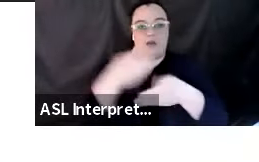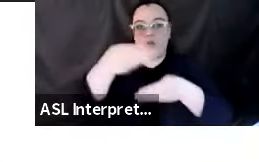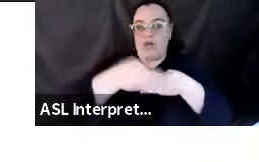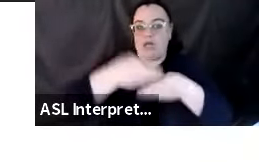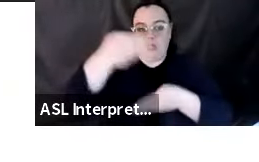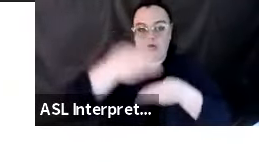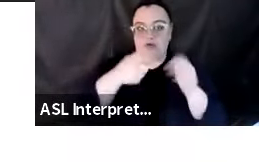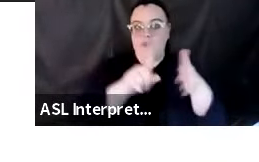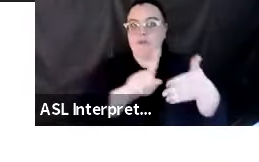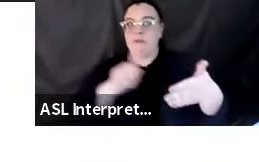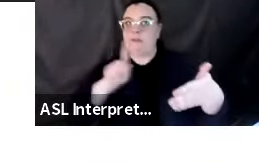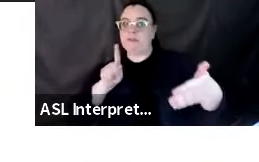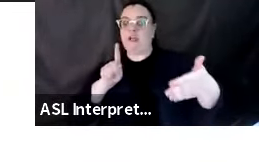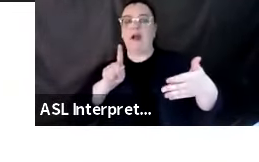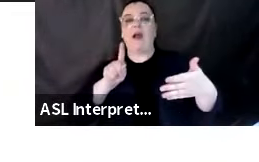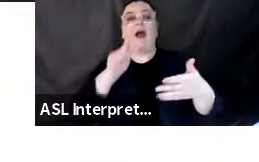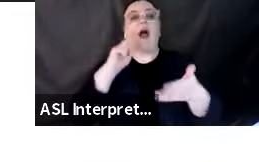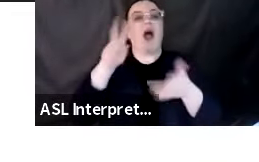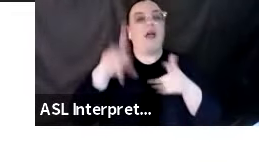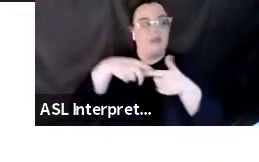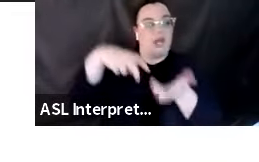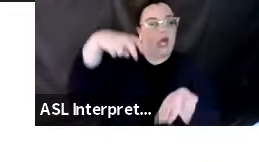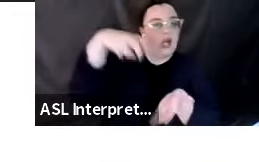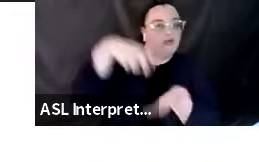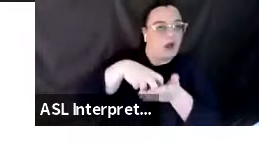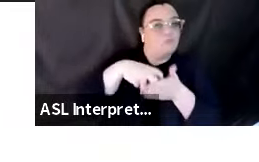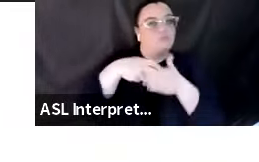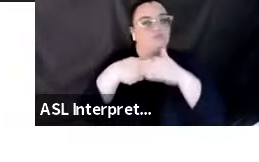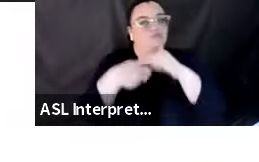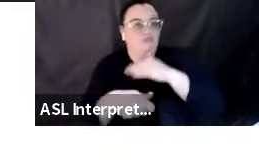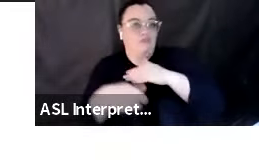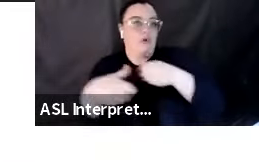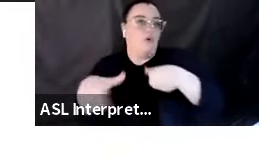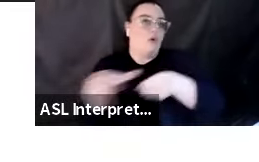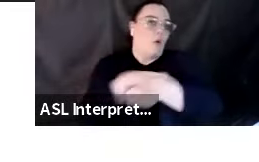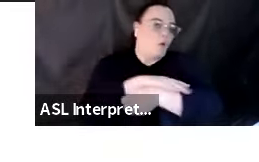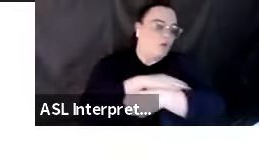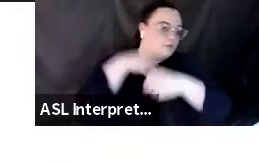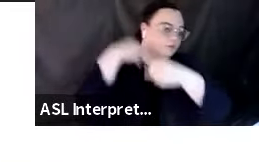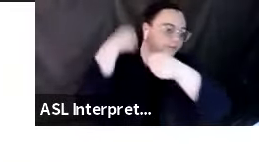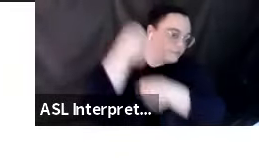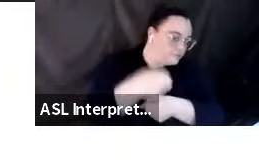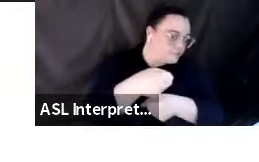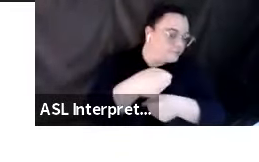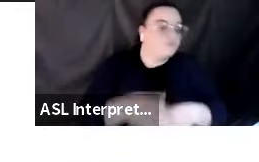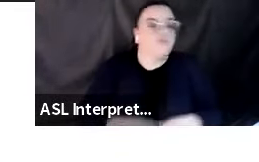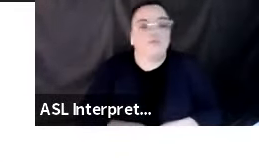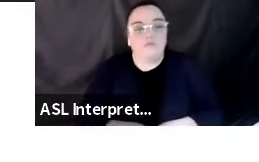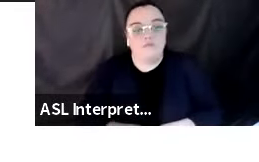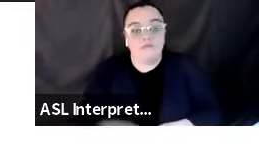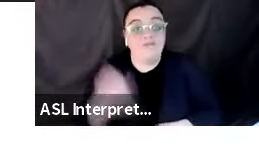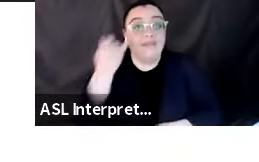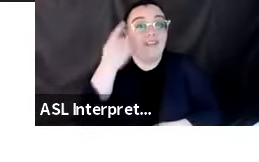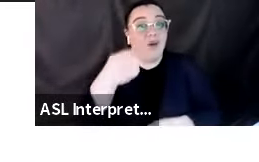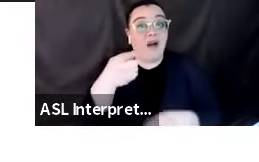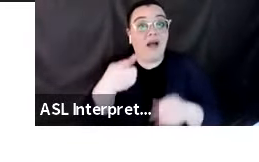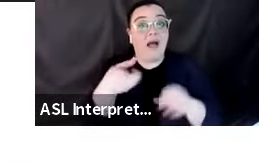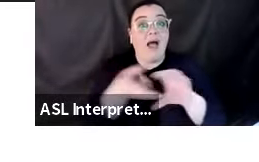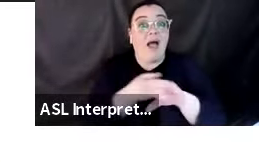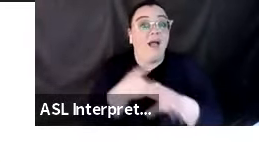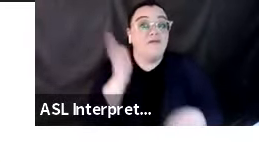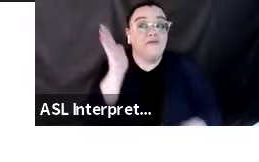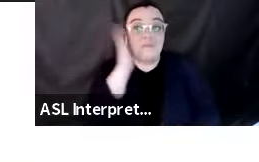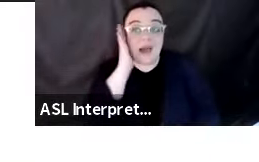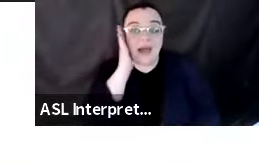can. Then drop or lock, depending on the situation, cover and hold on. If you're in bed, don't go